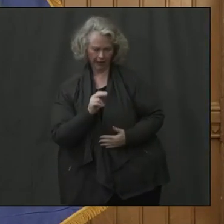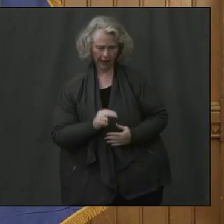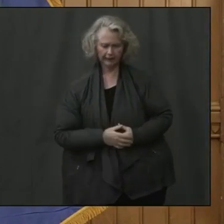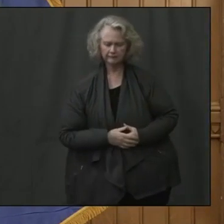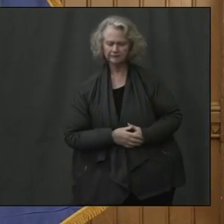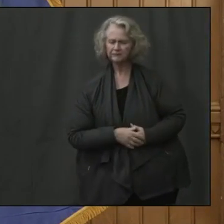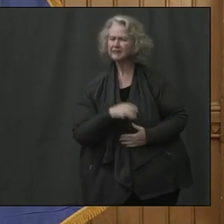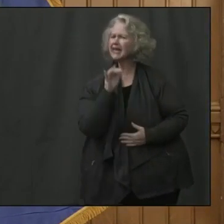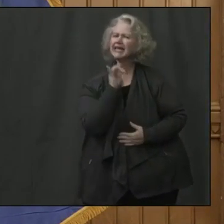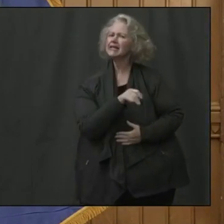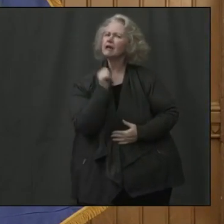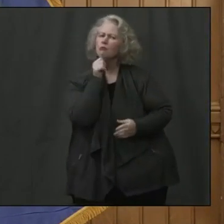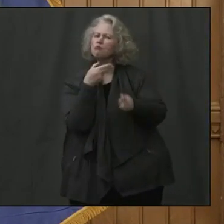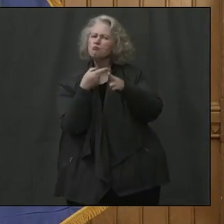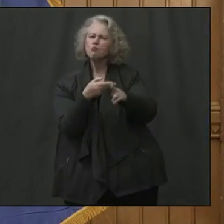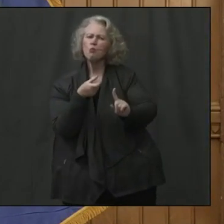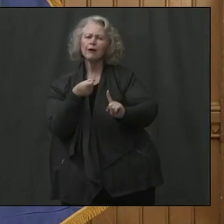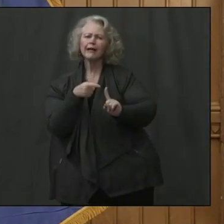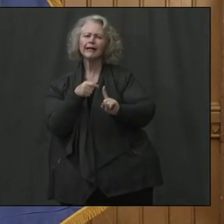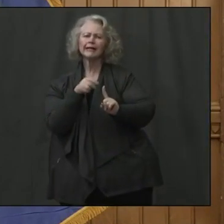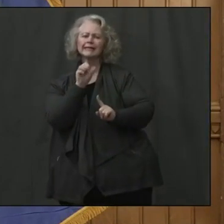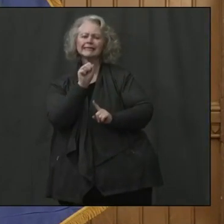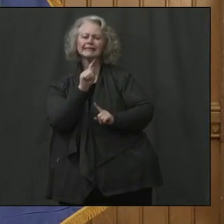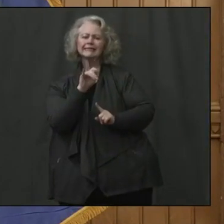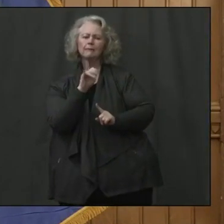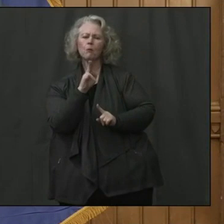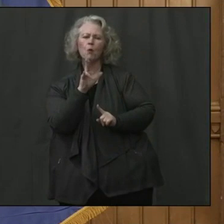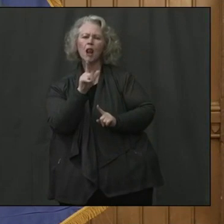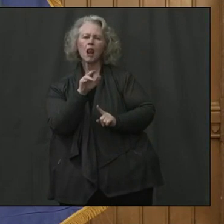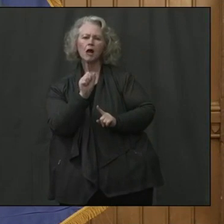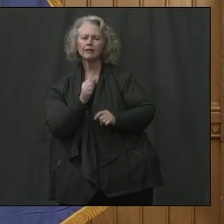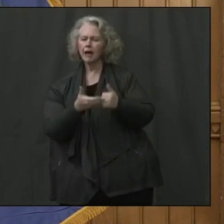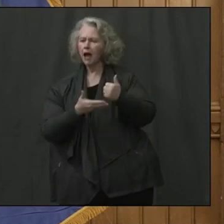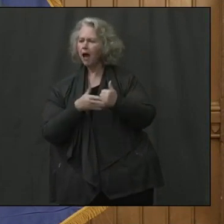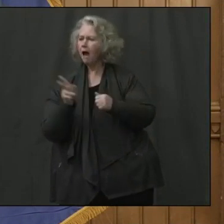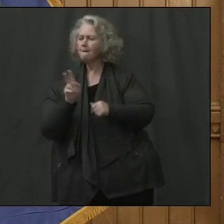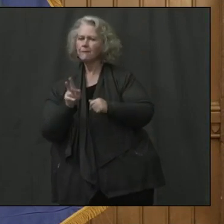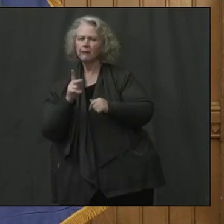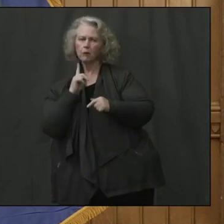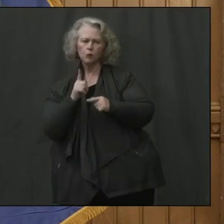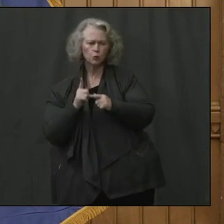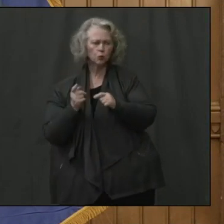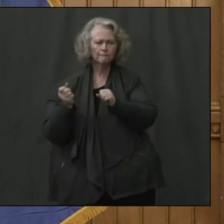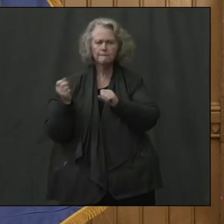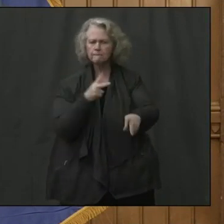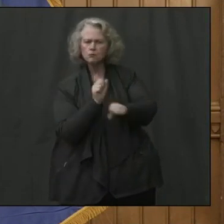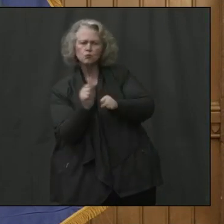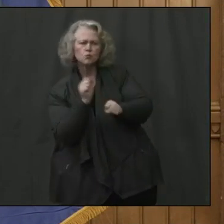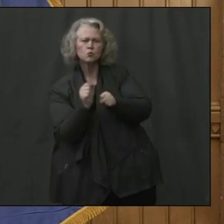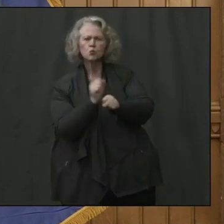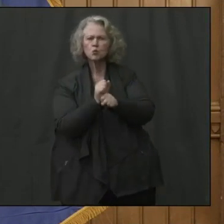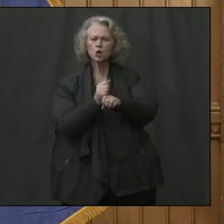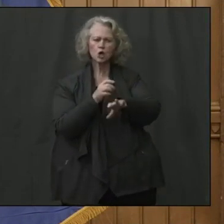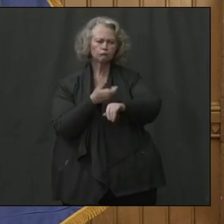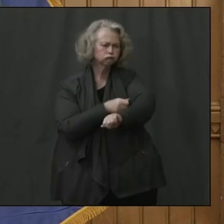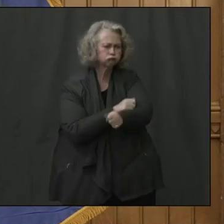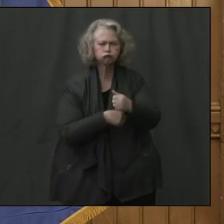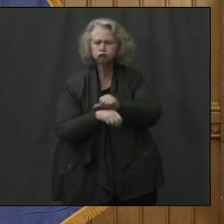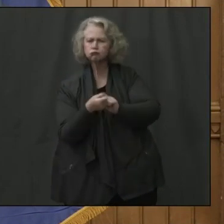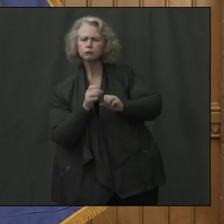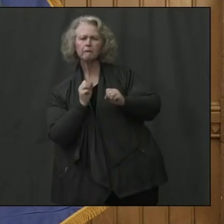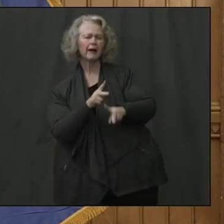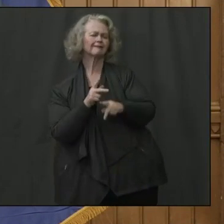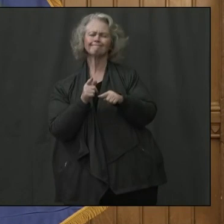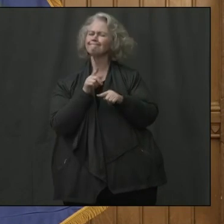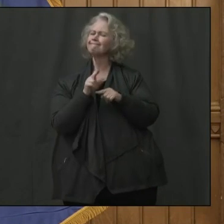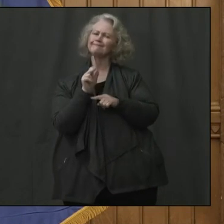traditional big infrastructure plan, get people to work, get out of the recession, traditional deficit spending. You know, what it is is